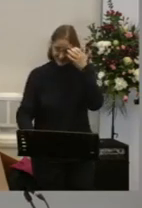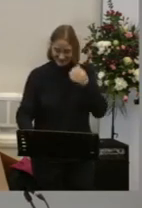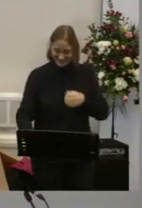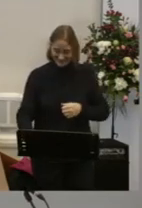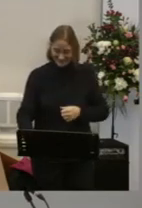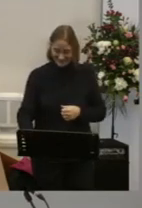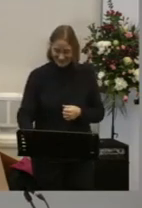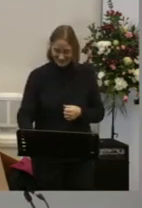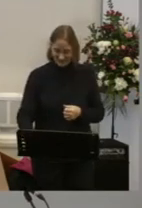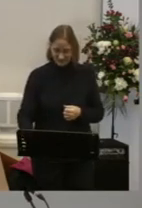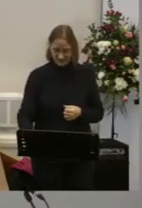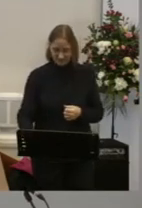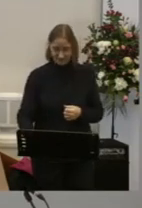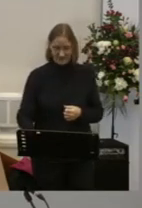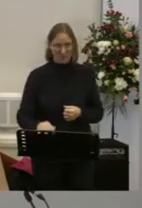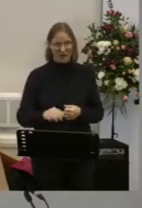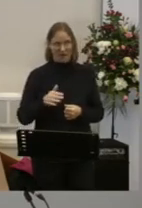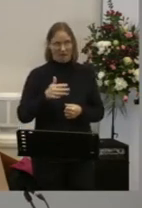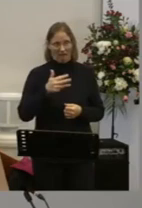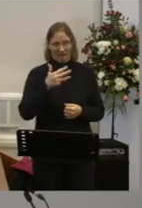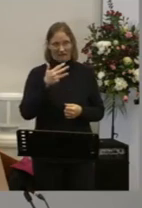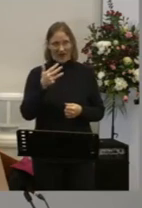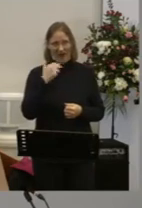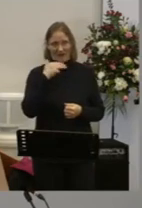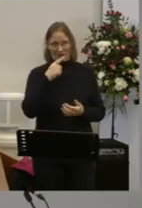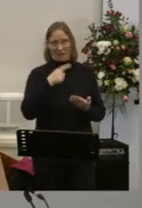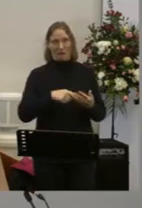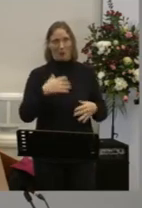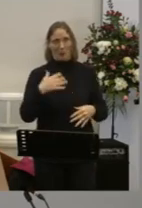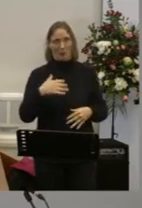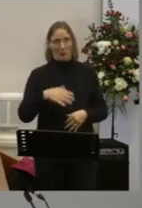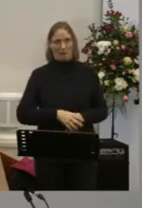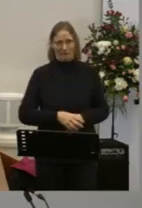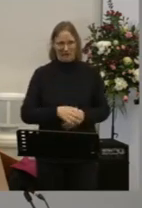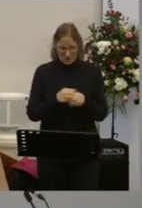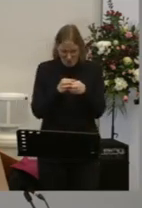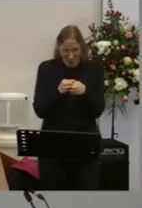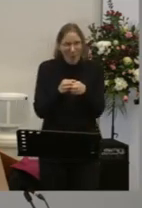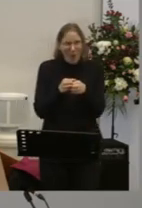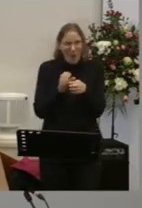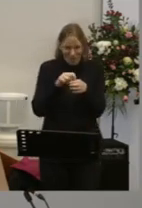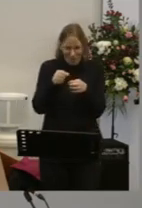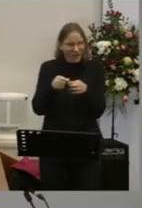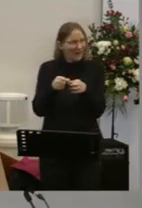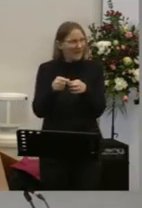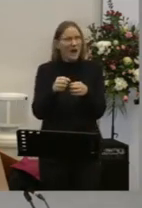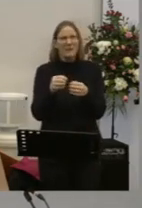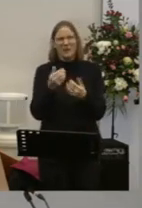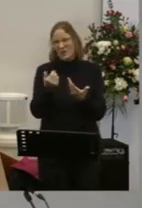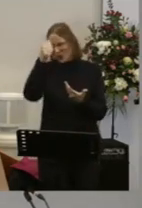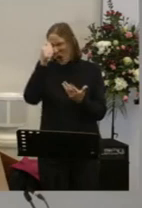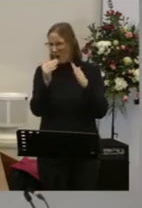It's like 900 pounds for that isn't it When you are serving yourself ice cream at home You are not giving yourself that are you